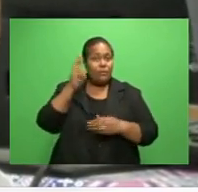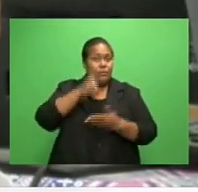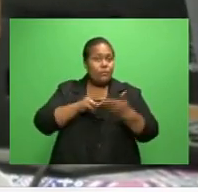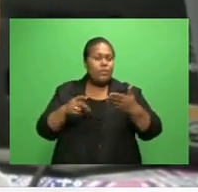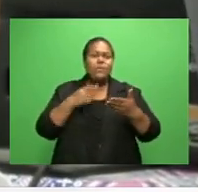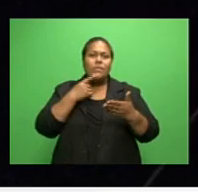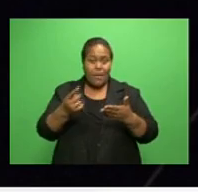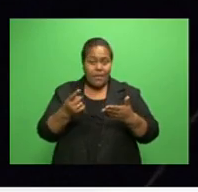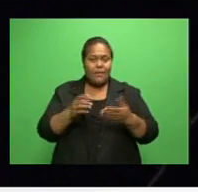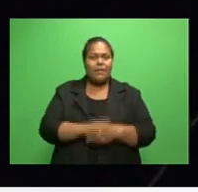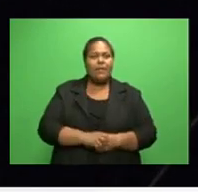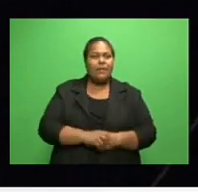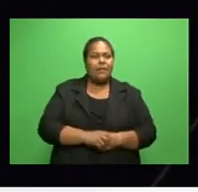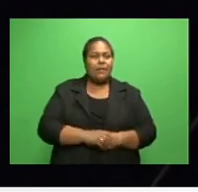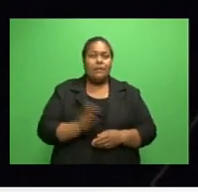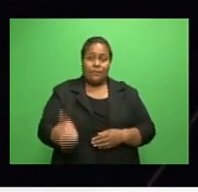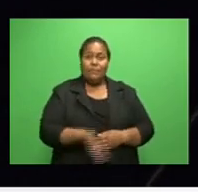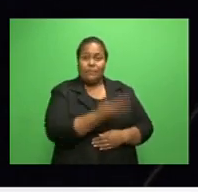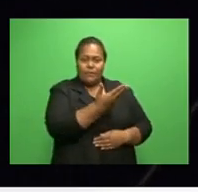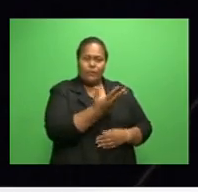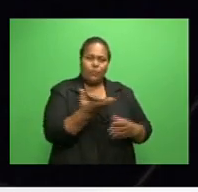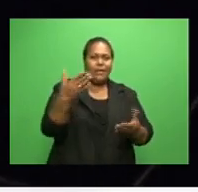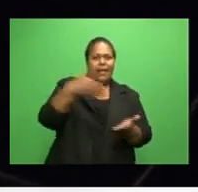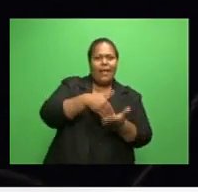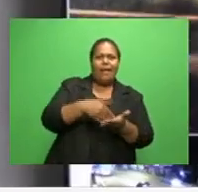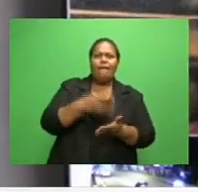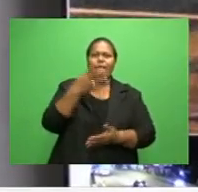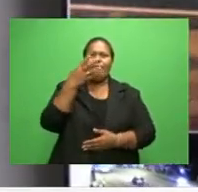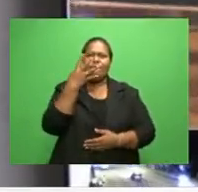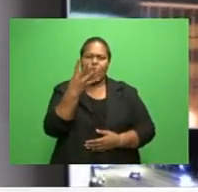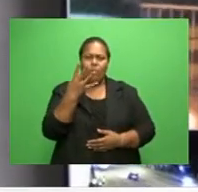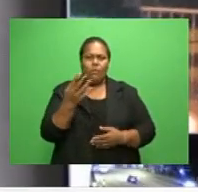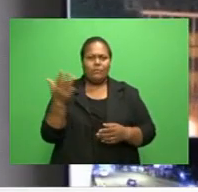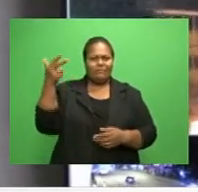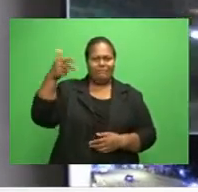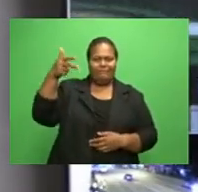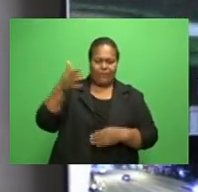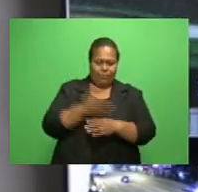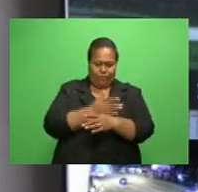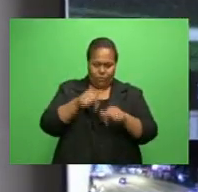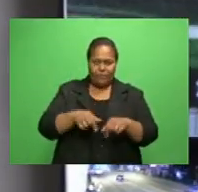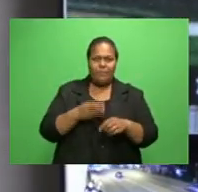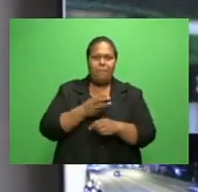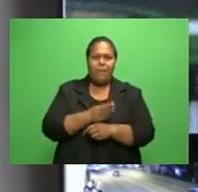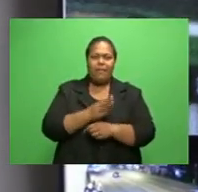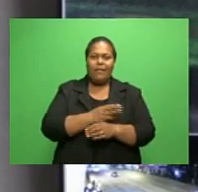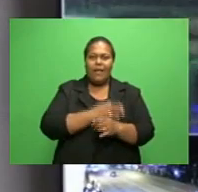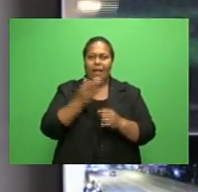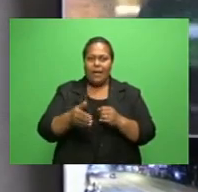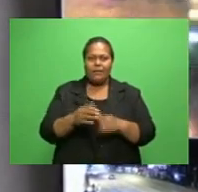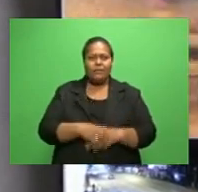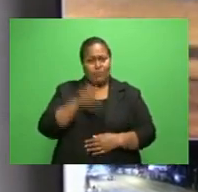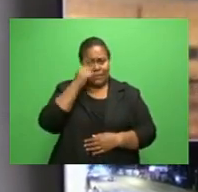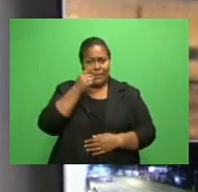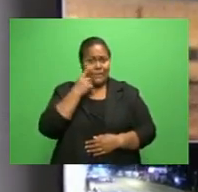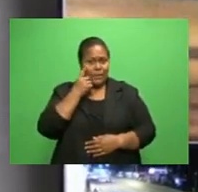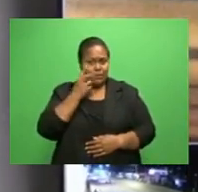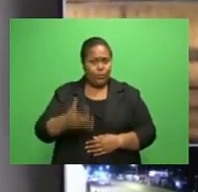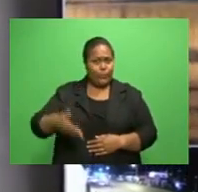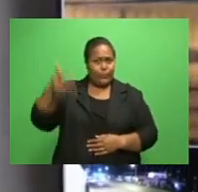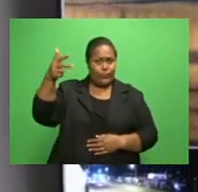also install an additional four cameras before the end of the month. You can see the short time, all the CCTVs are up.